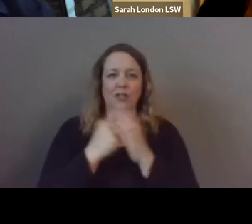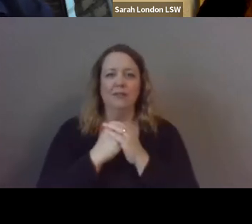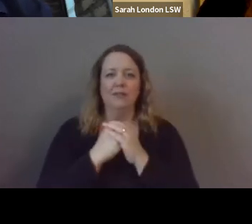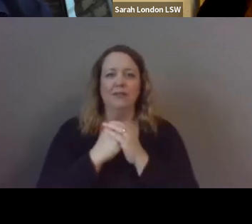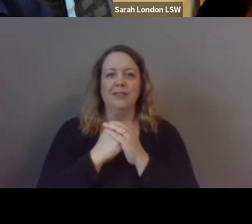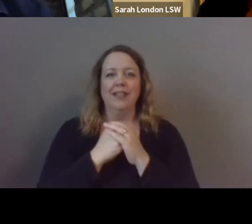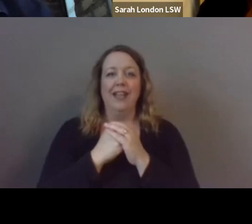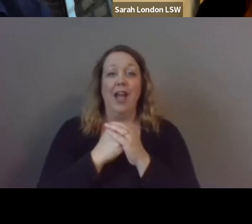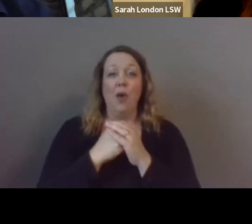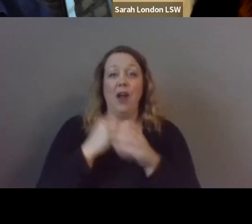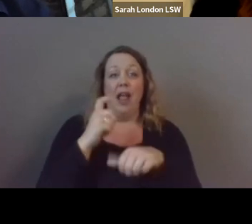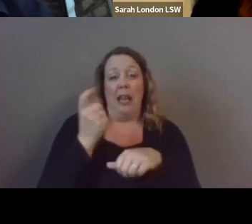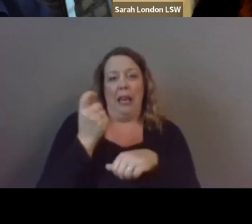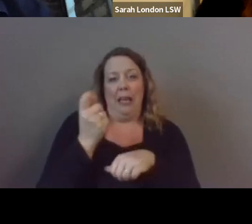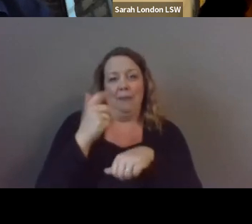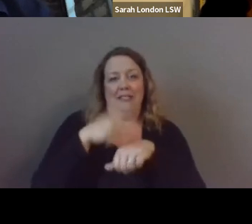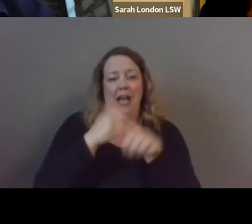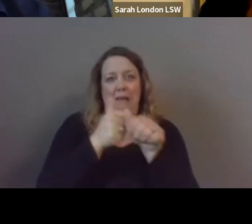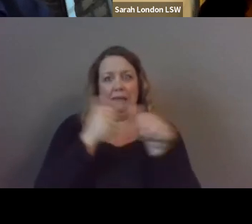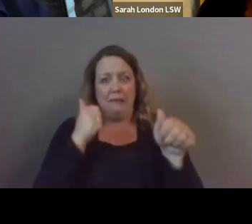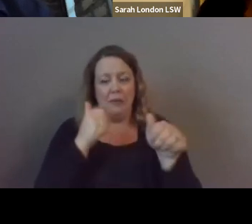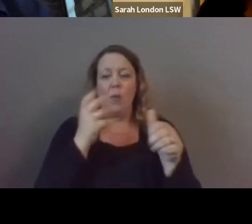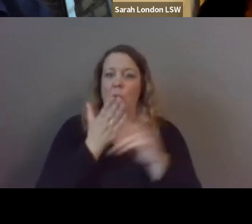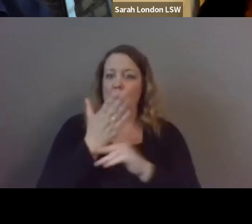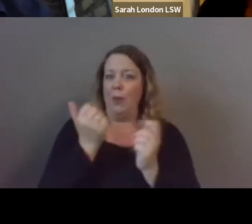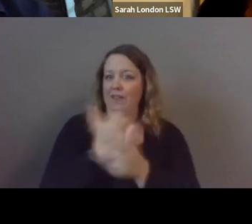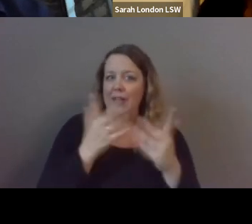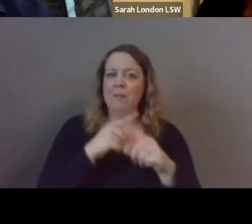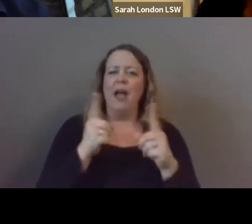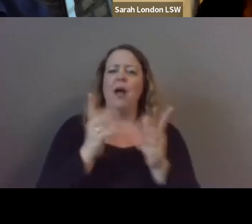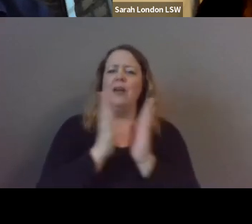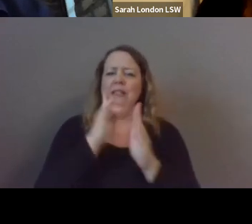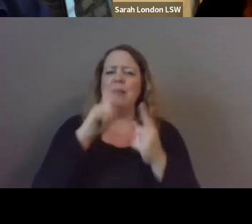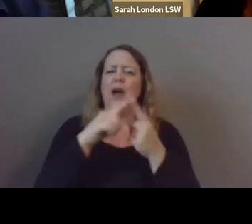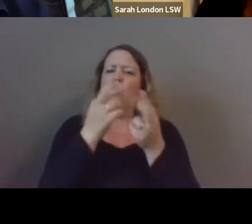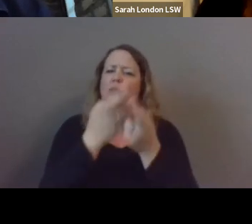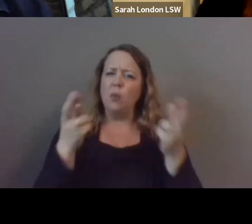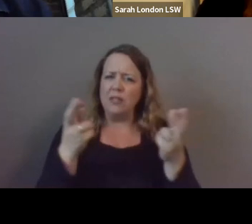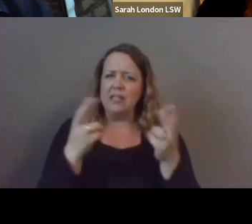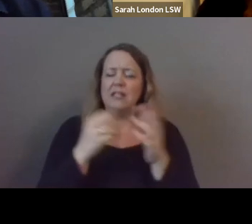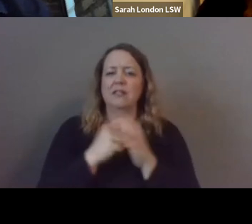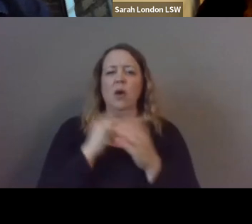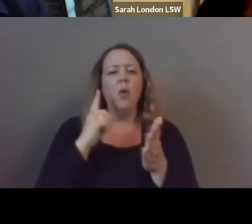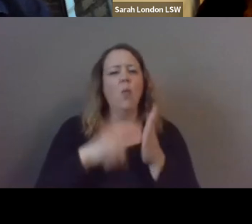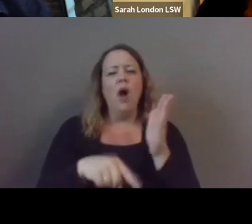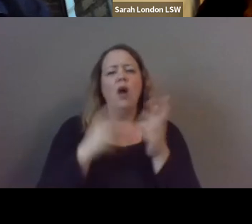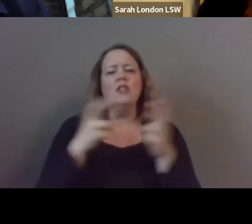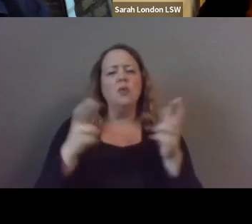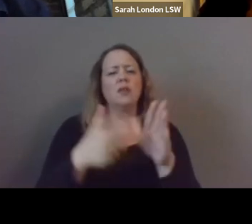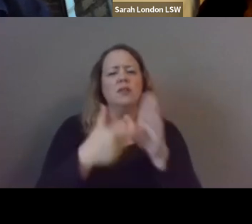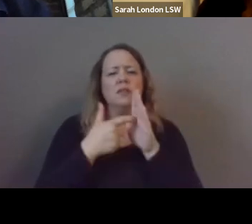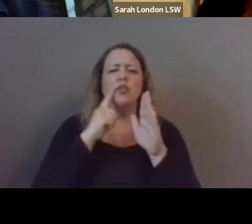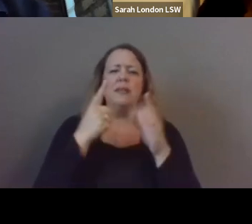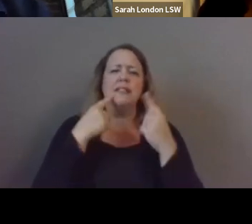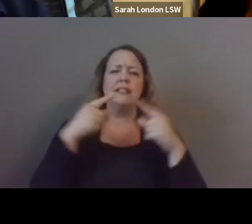we're running a little bit behind on time but we want to get through everything but i want to ask about resources and what resources does it take to be successful